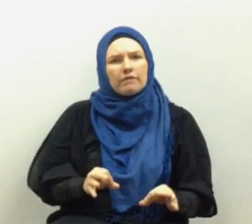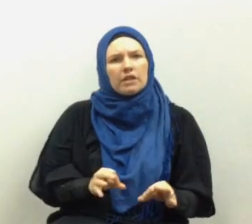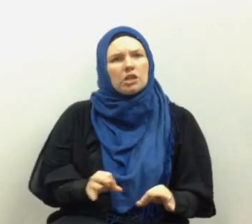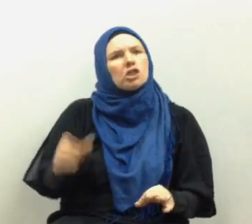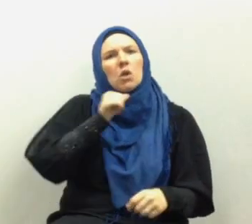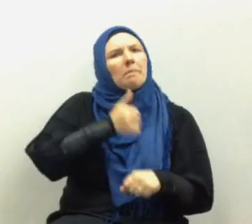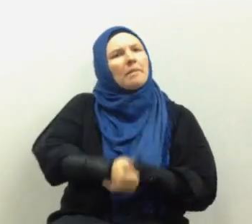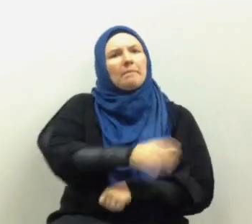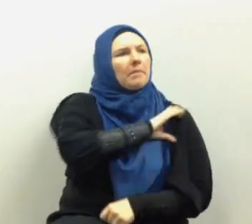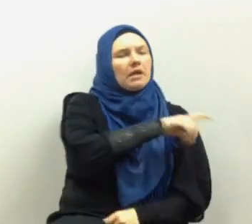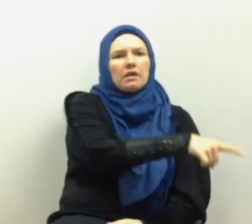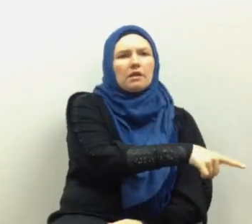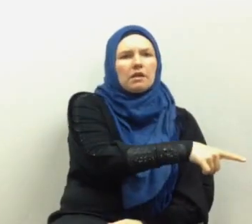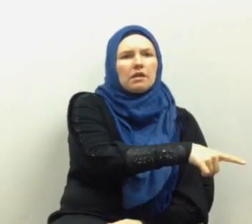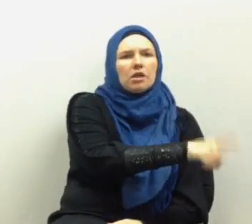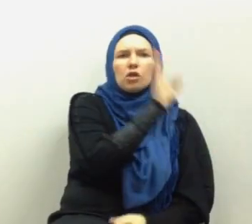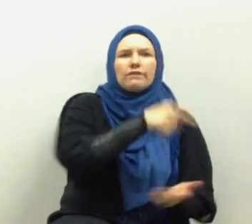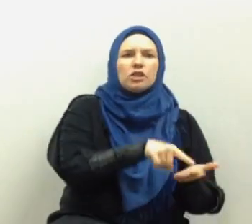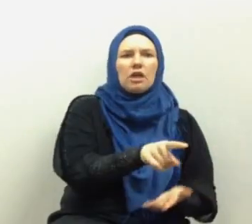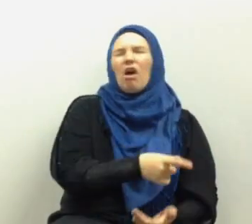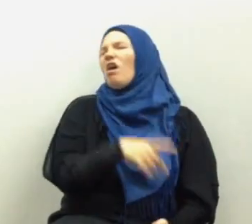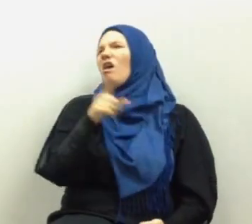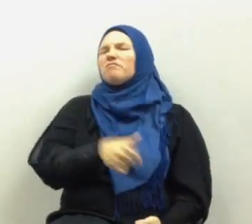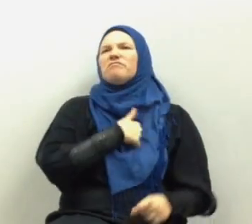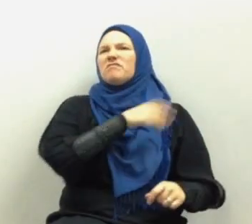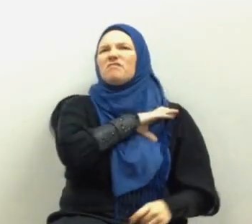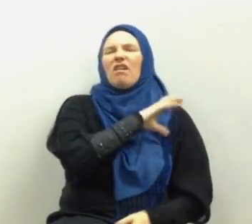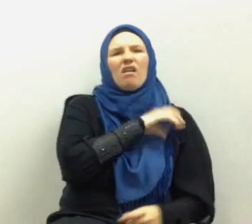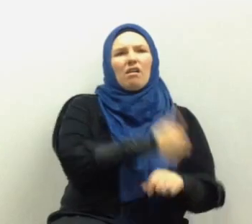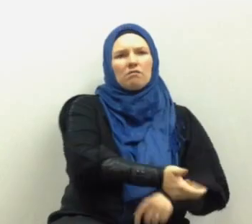don't blame the police officer you never checked with